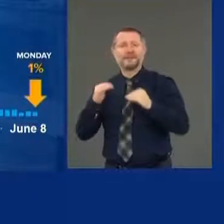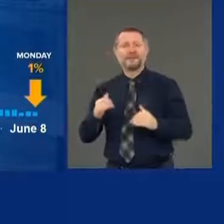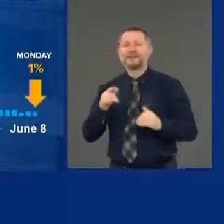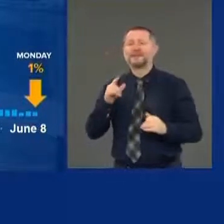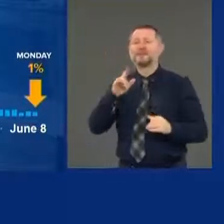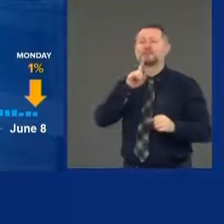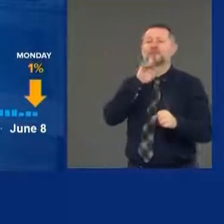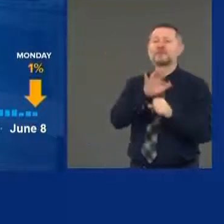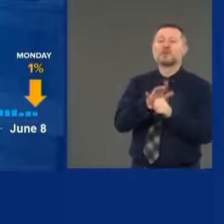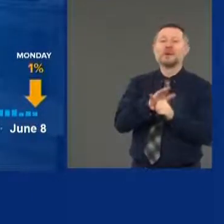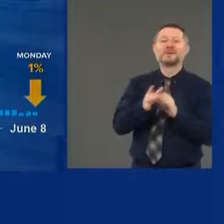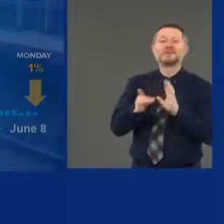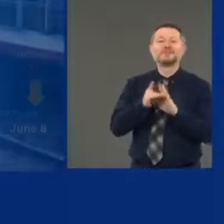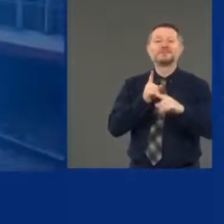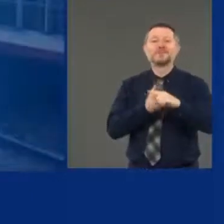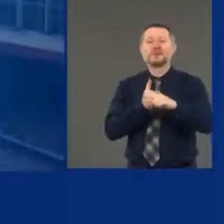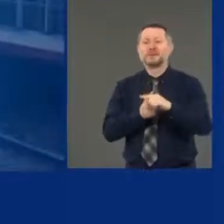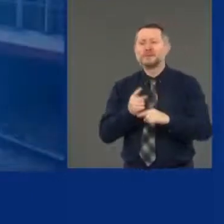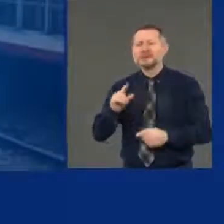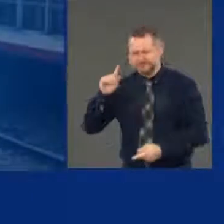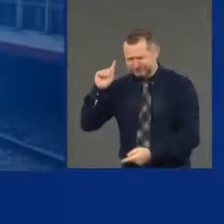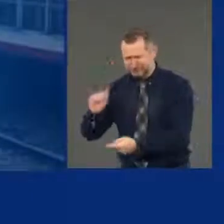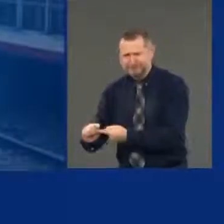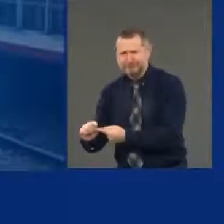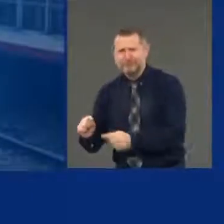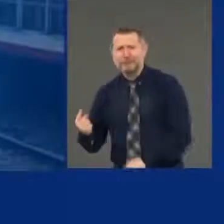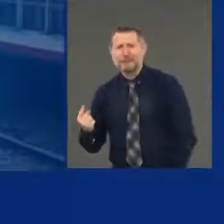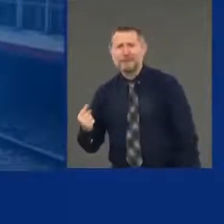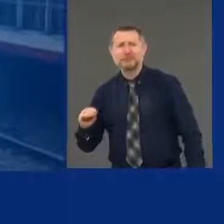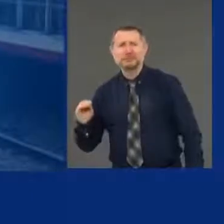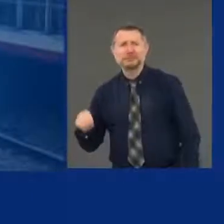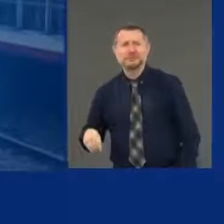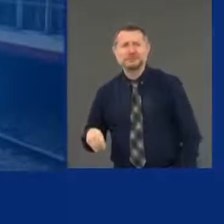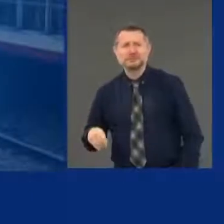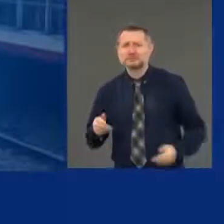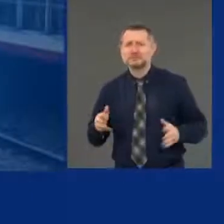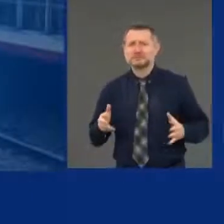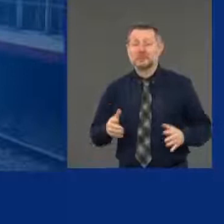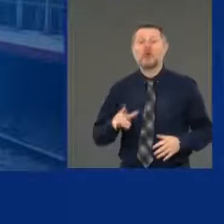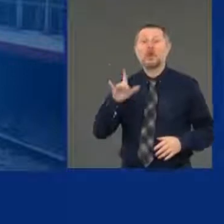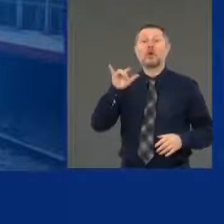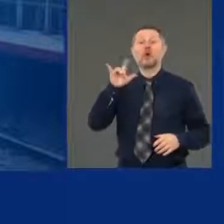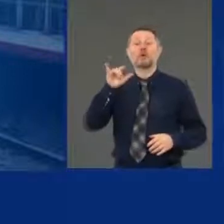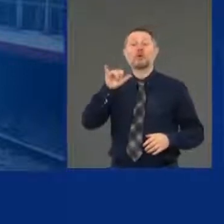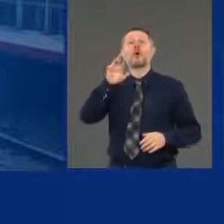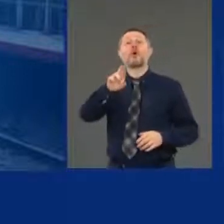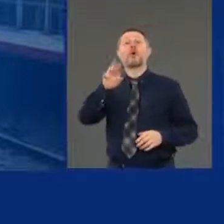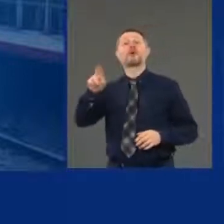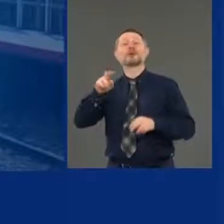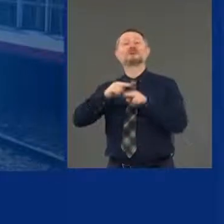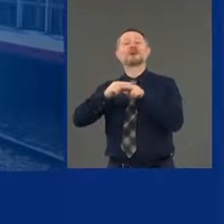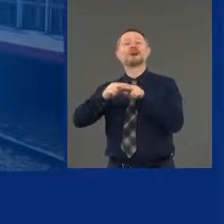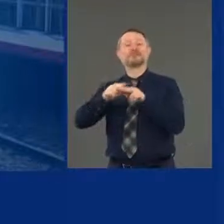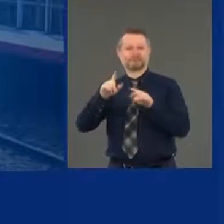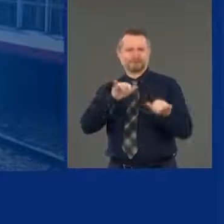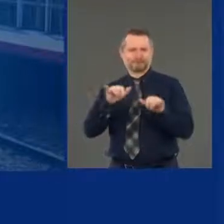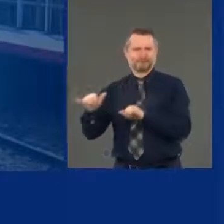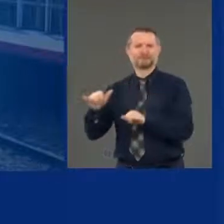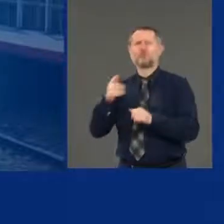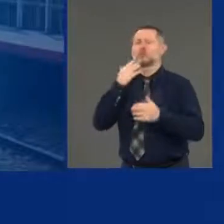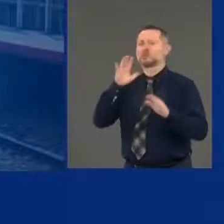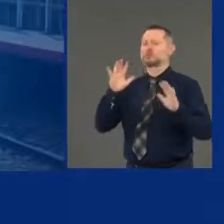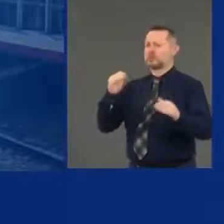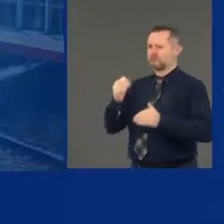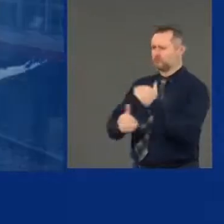they also continue to drop 1% positive. The Long Island Railroad, like Metro North, like the New York City subway system, is